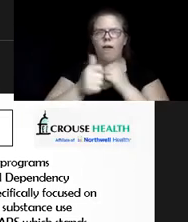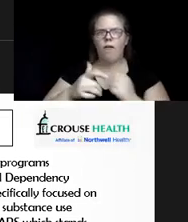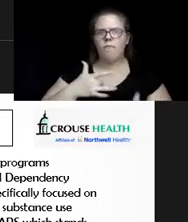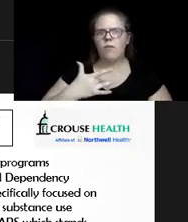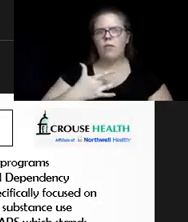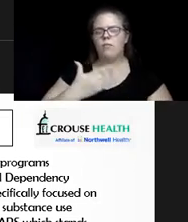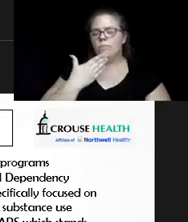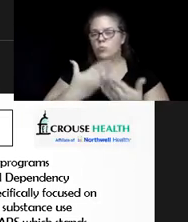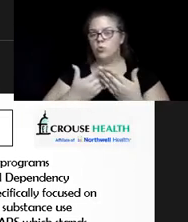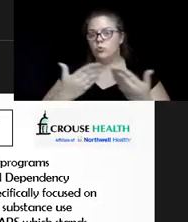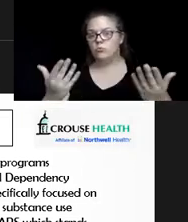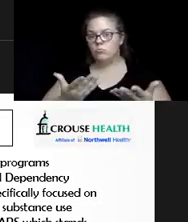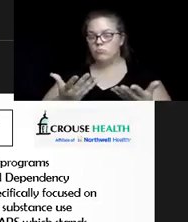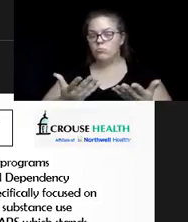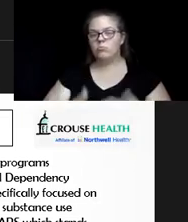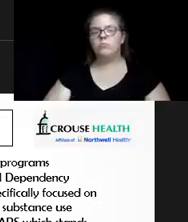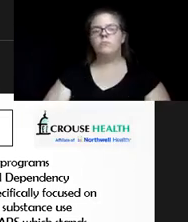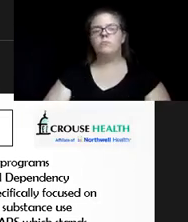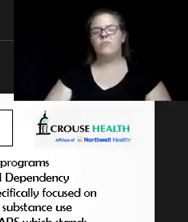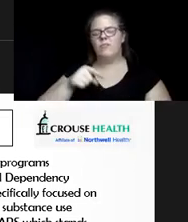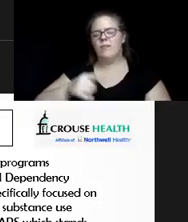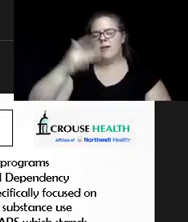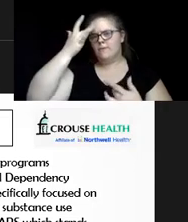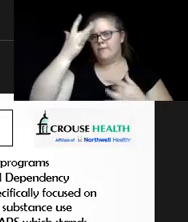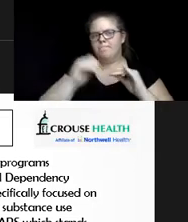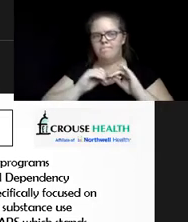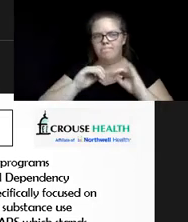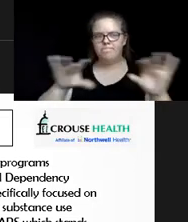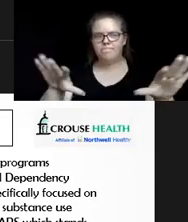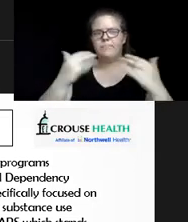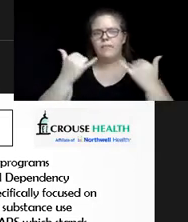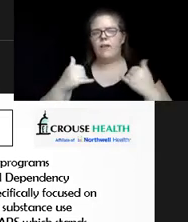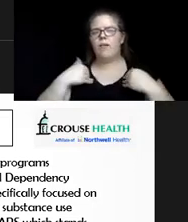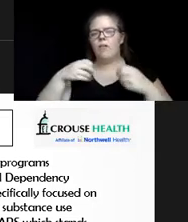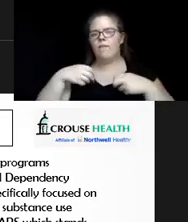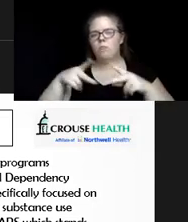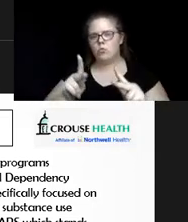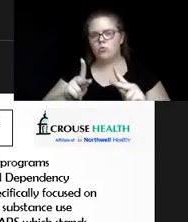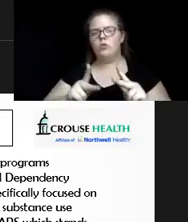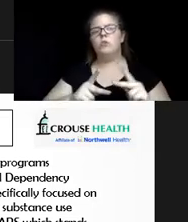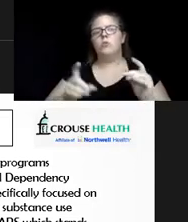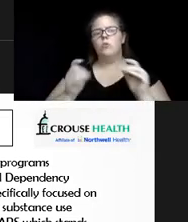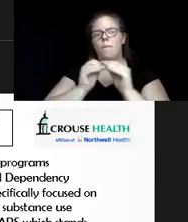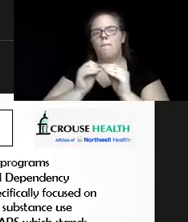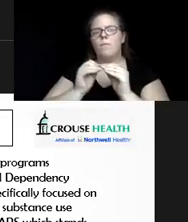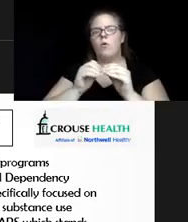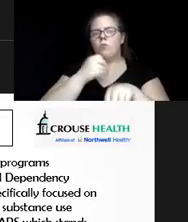this period of the pandemic crisis is that now we've had the opportunity to do more telemedicine. Right.